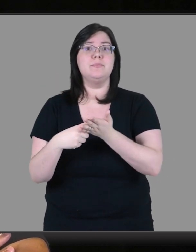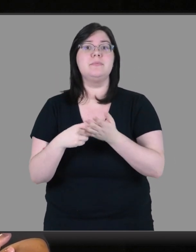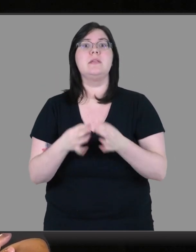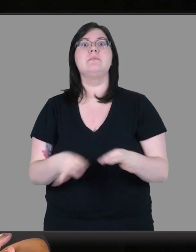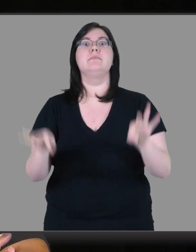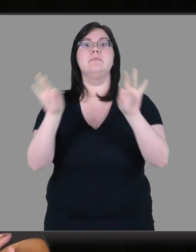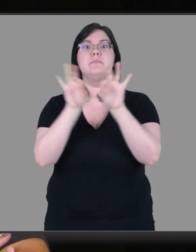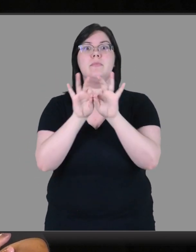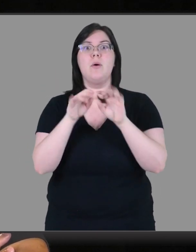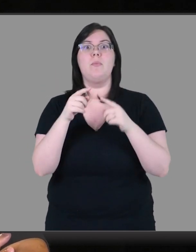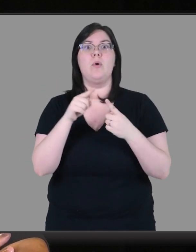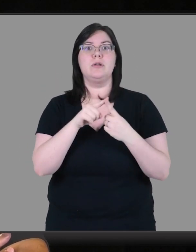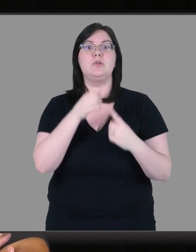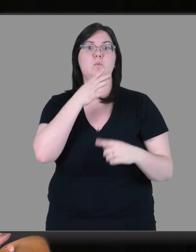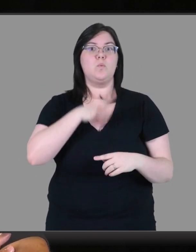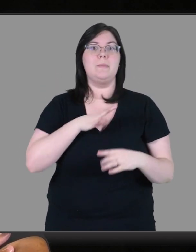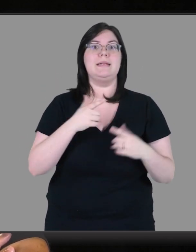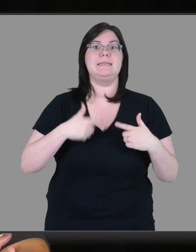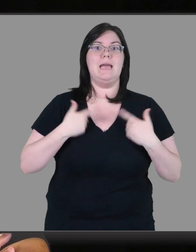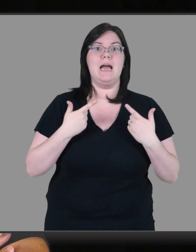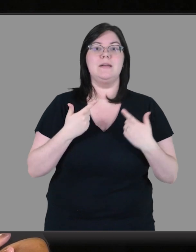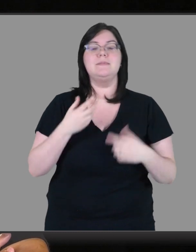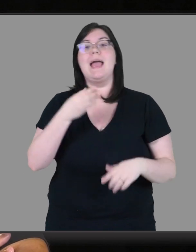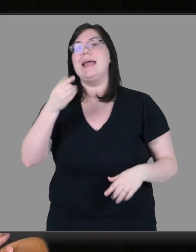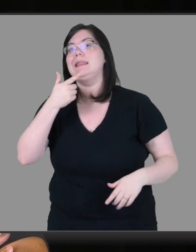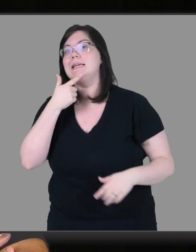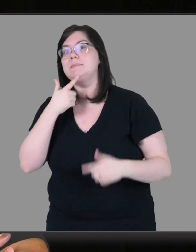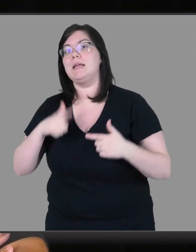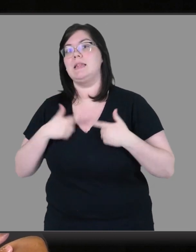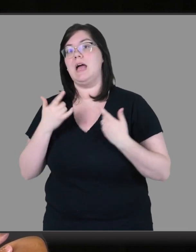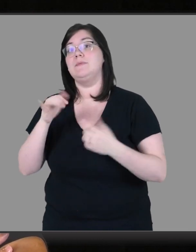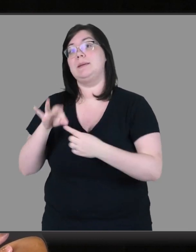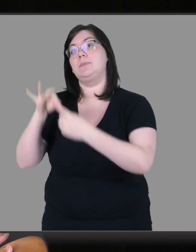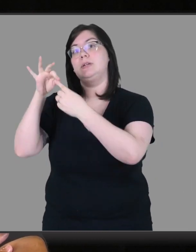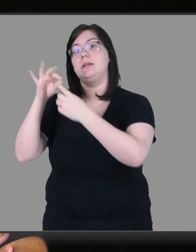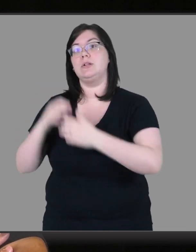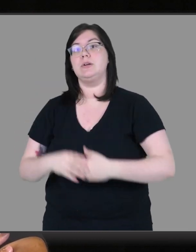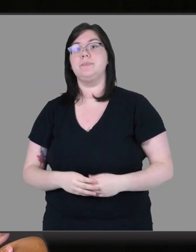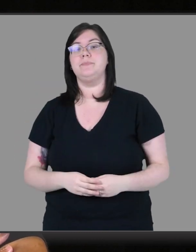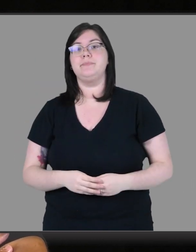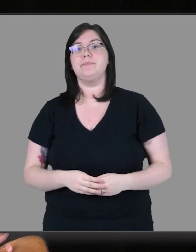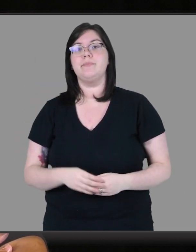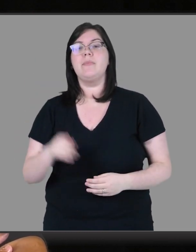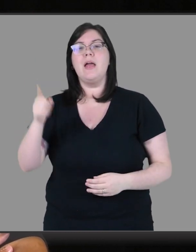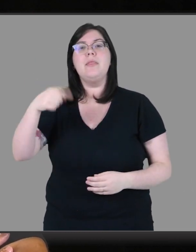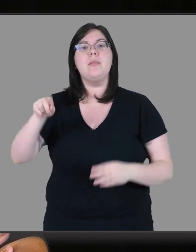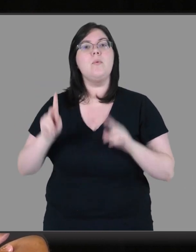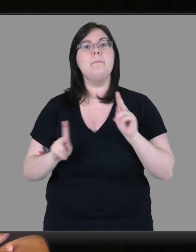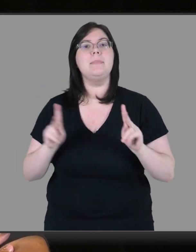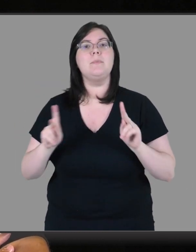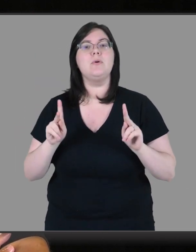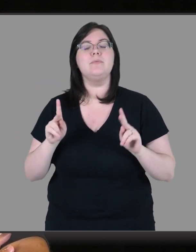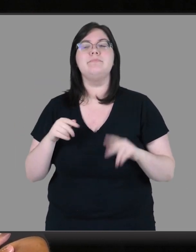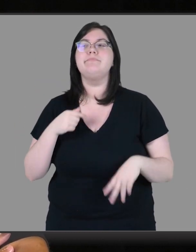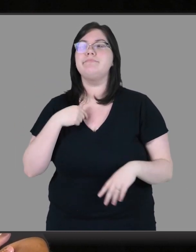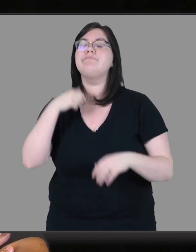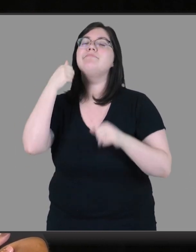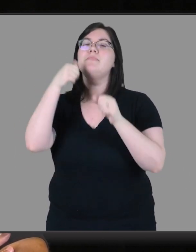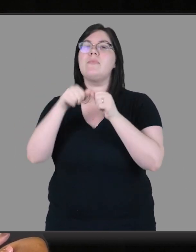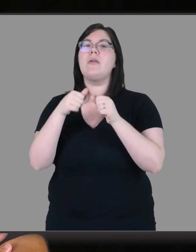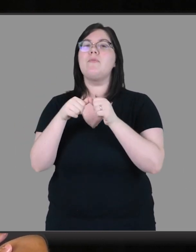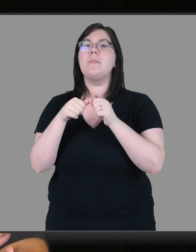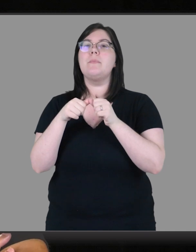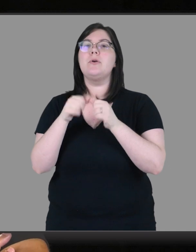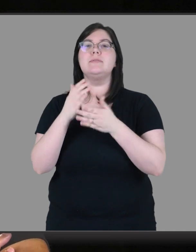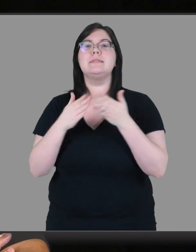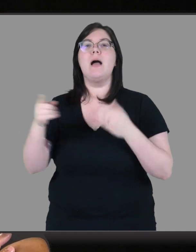topics that they wanted to talk about that were specifically important to women's lives and to lesbian lives in particular. And there were people,